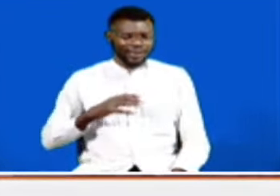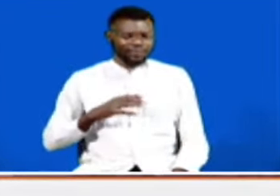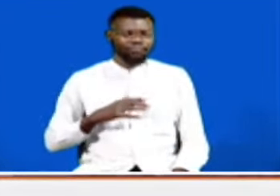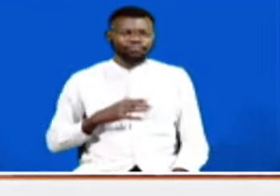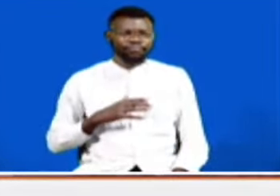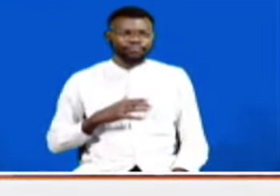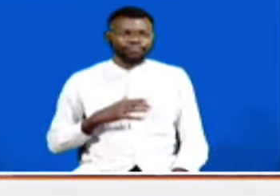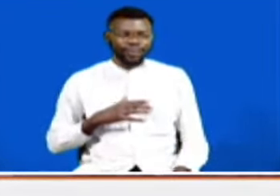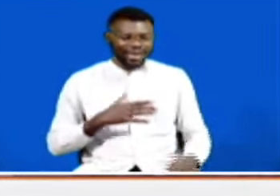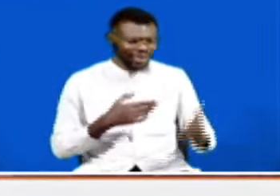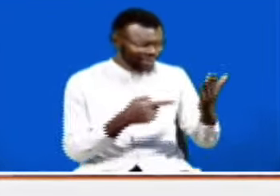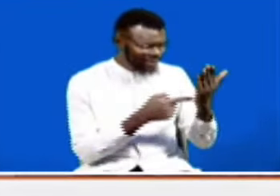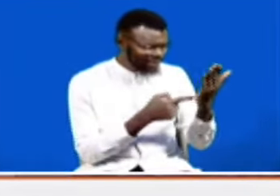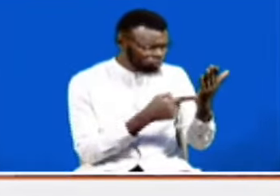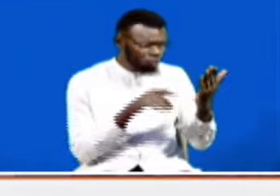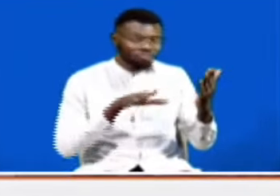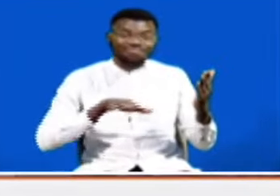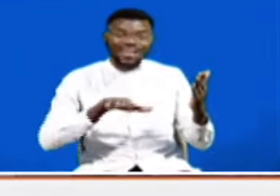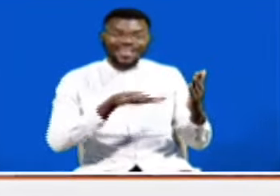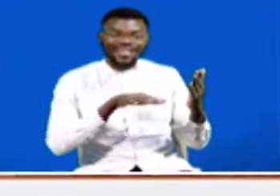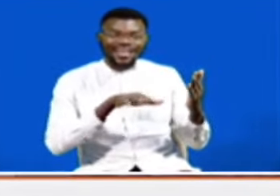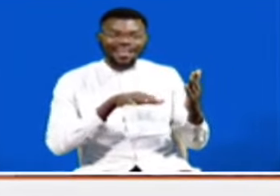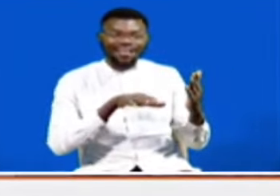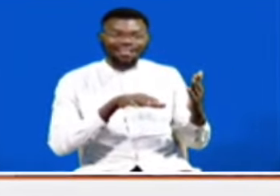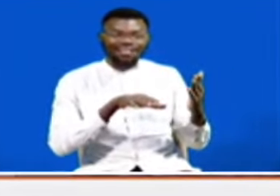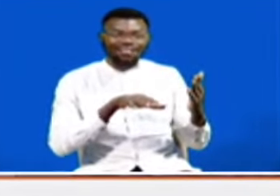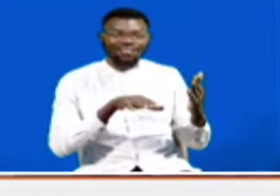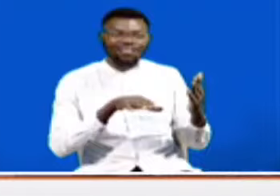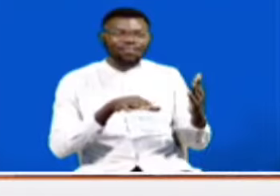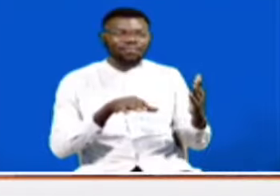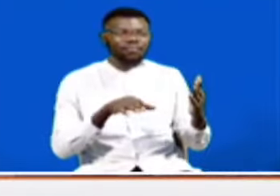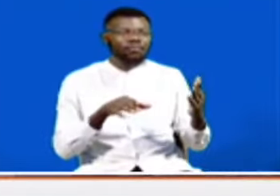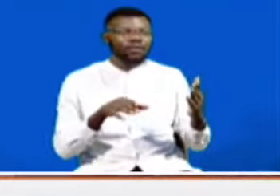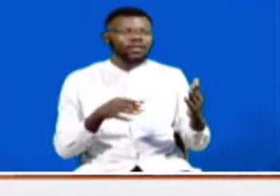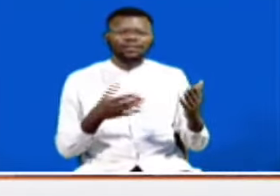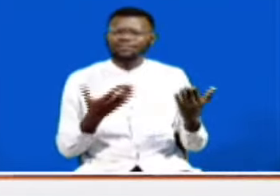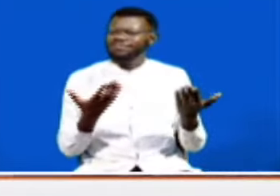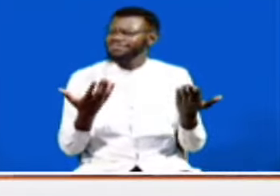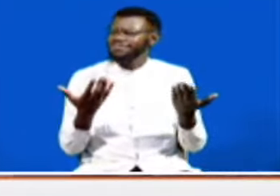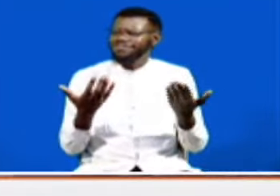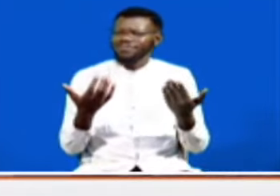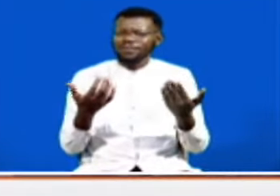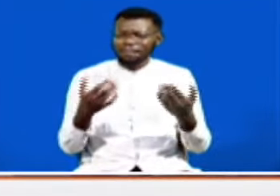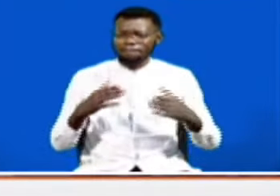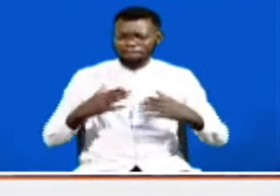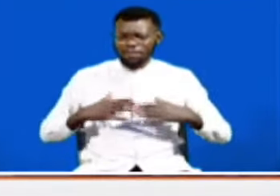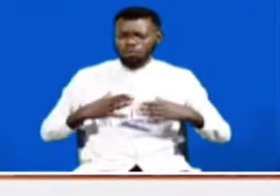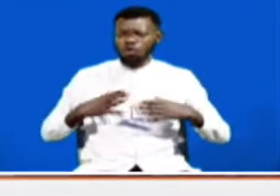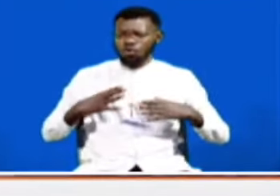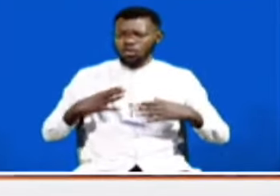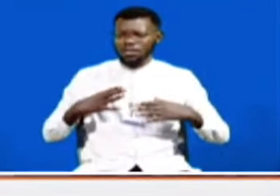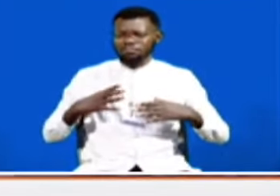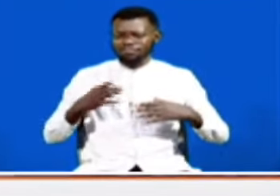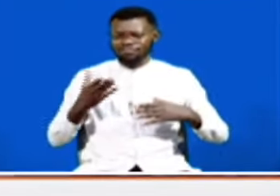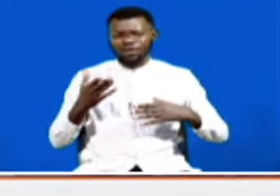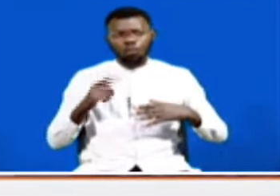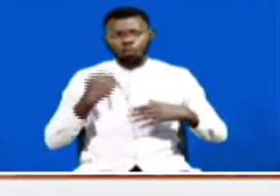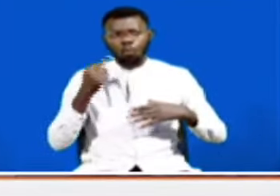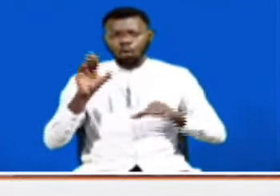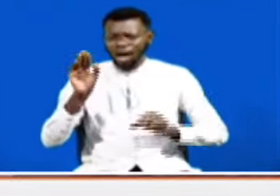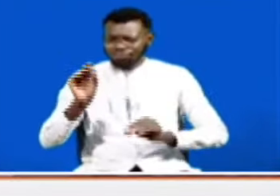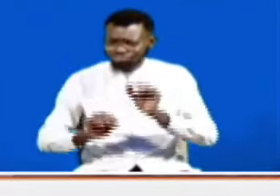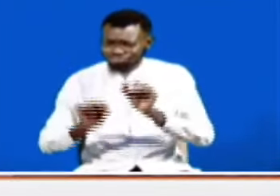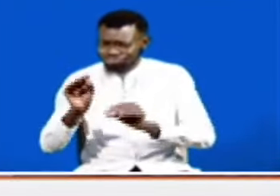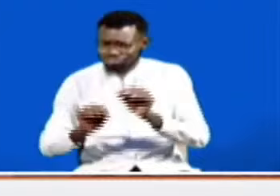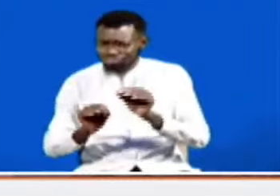bit. Even the best intention of persons can make mistakes, honest mistakes. So there are mistakes which are not even